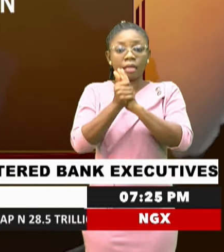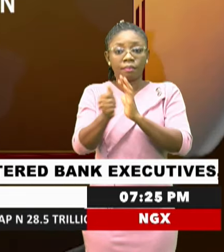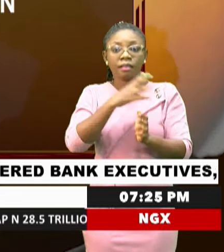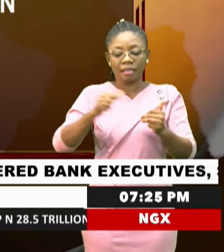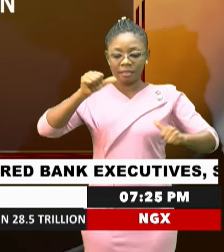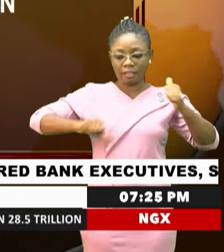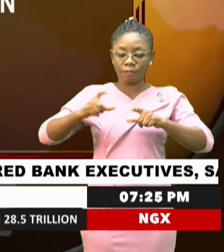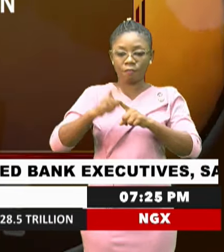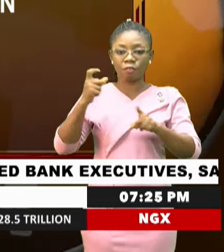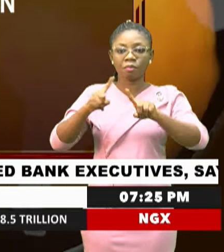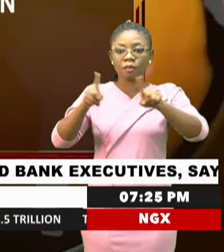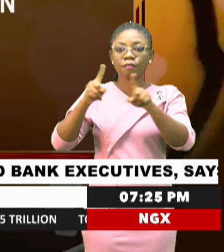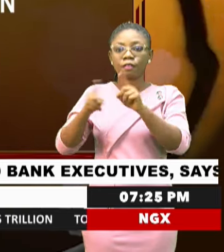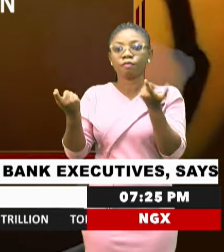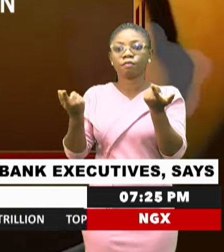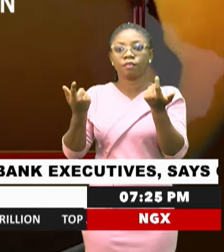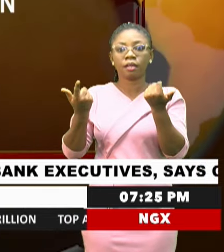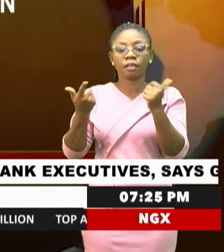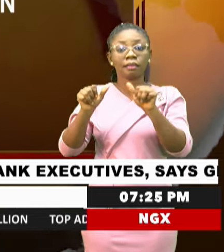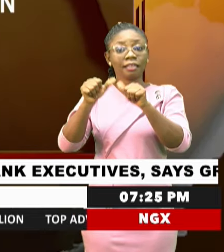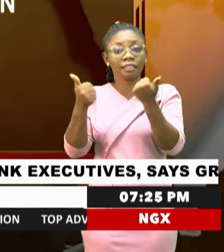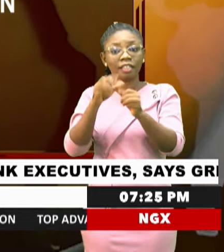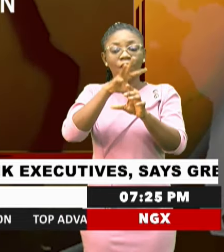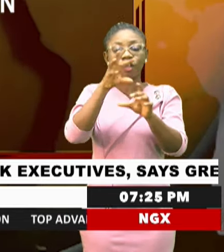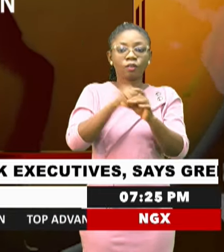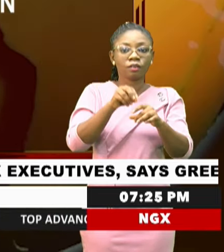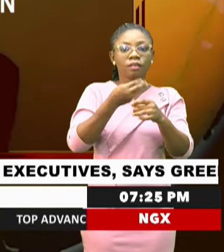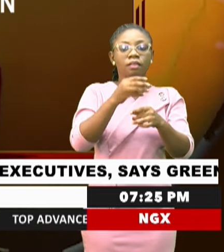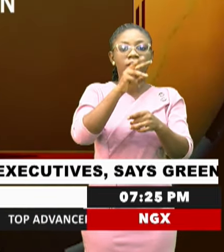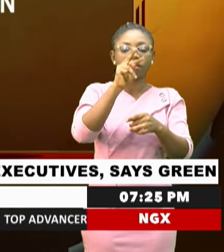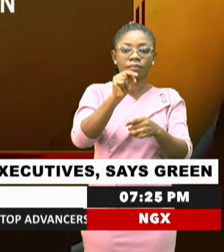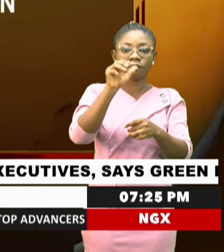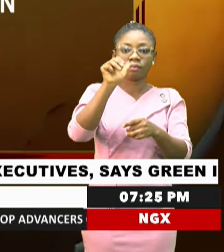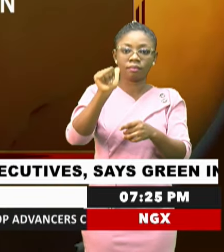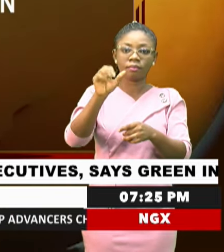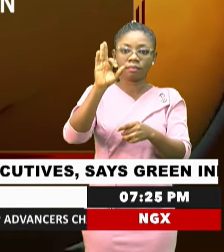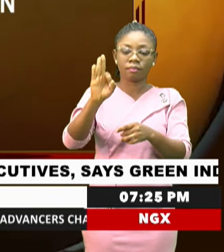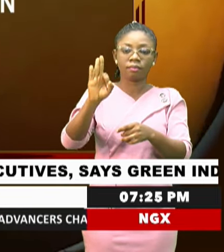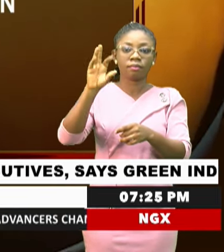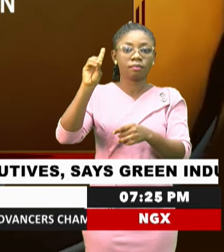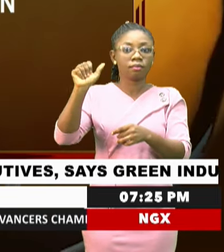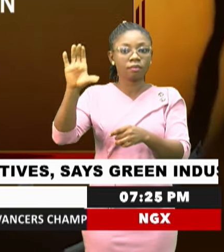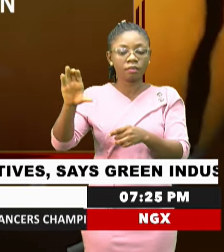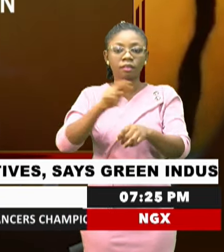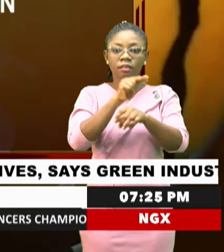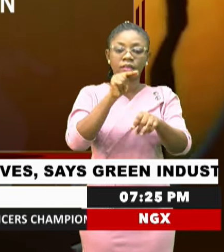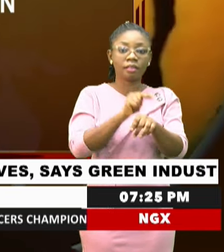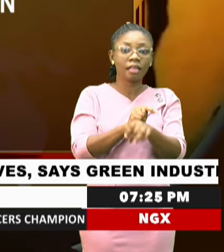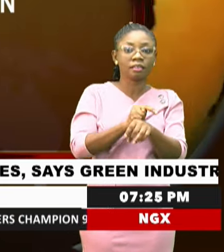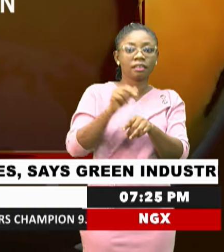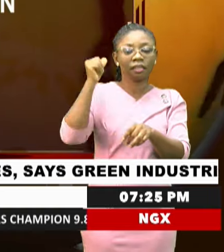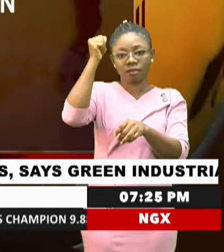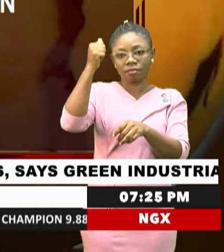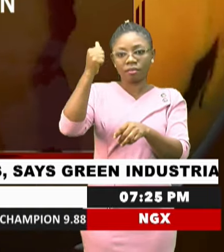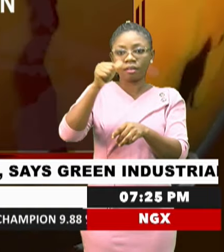agencies and their academia, including National Agency for Food and Drug Administration and Control, Nigerian Agricultural Quarantine